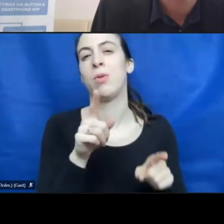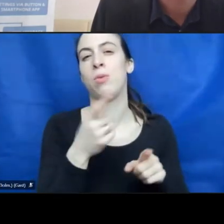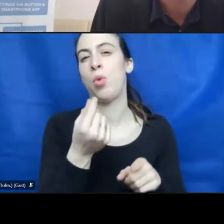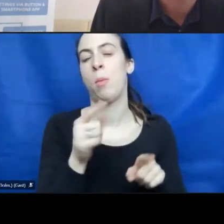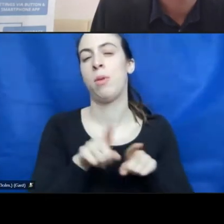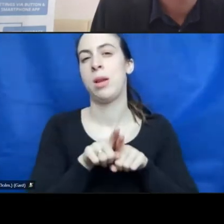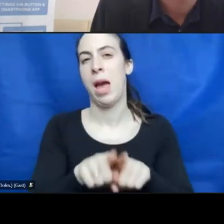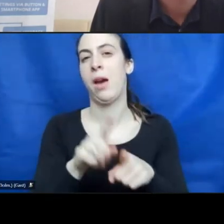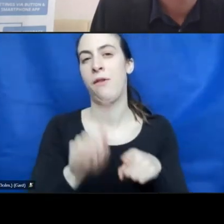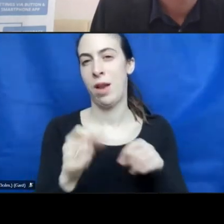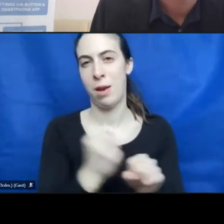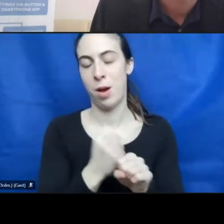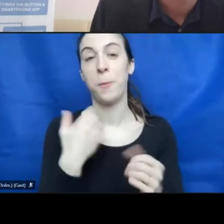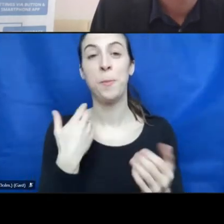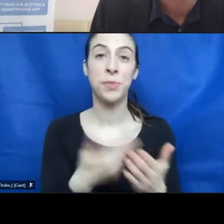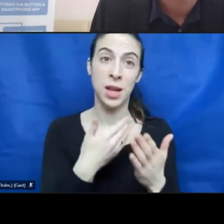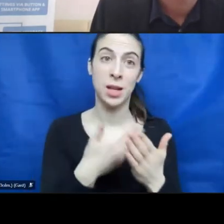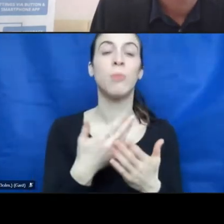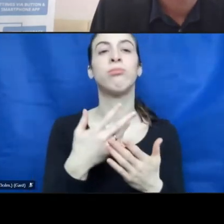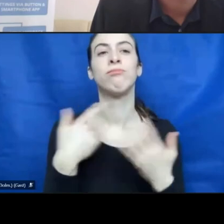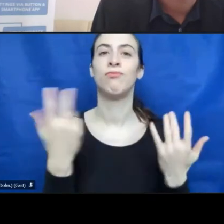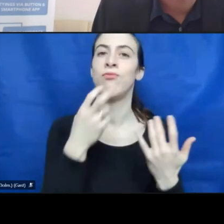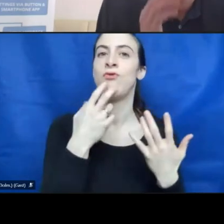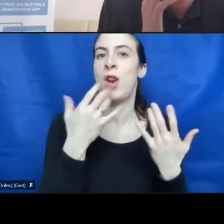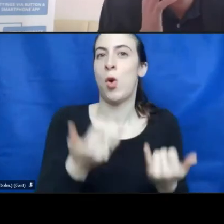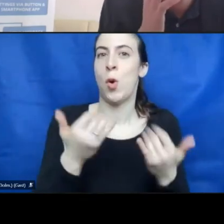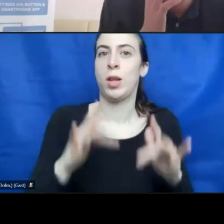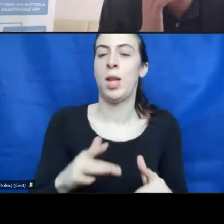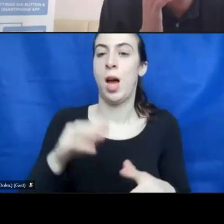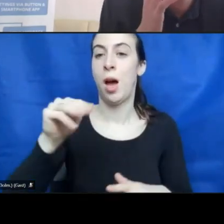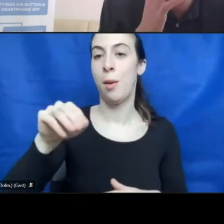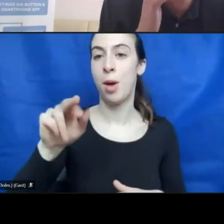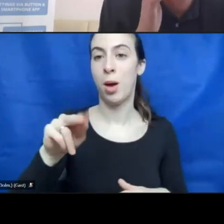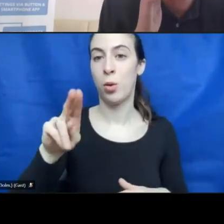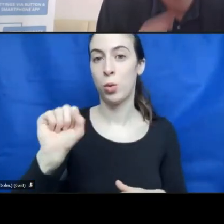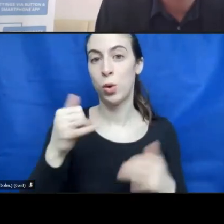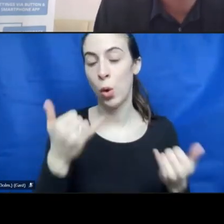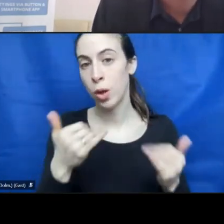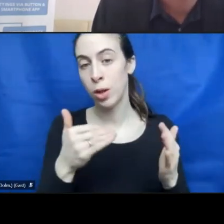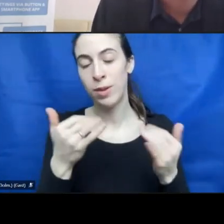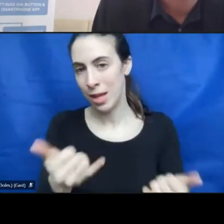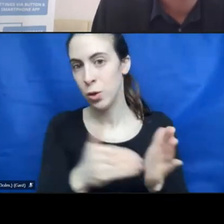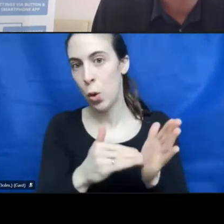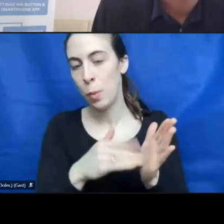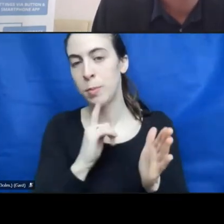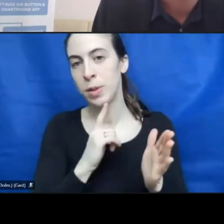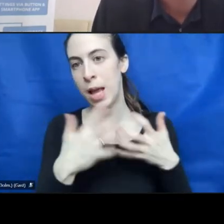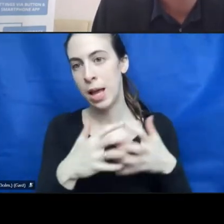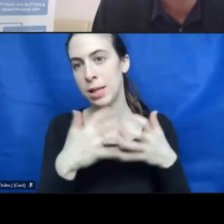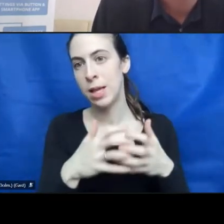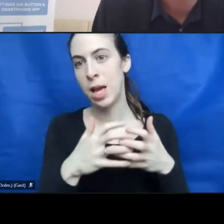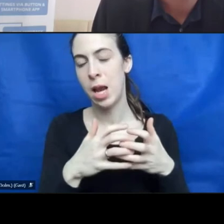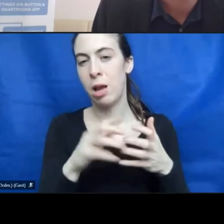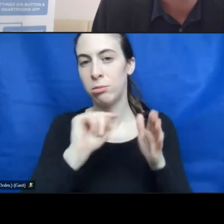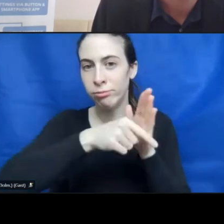is what we want to open. And Markus will now tell a little bit more and go a little bit more in